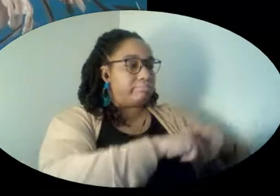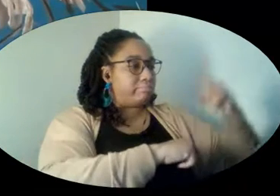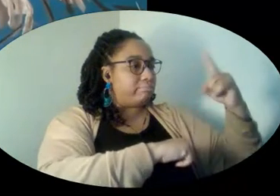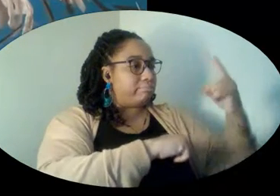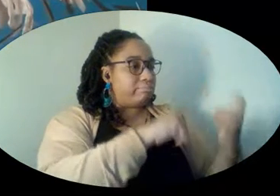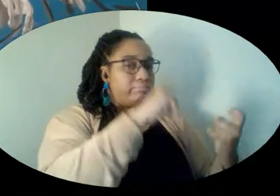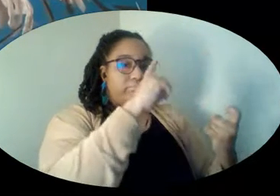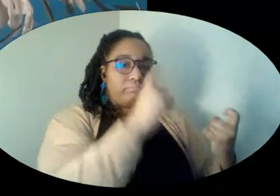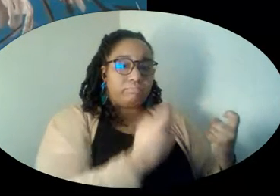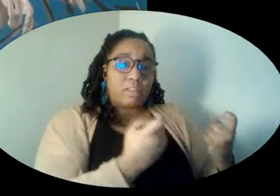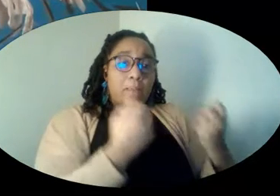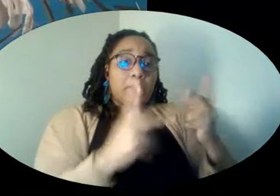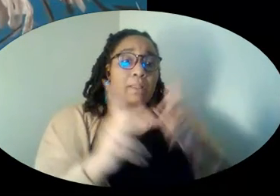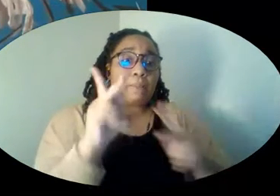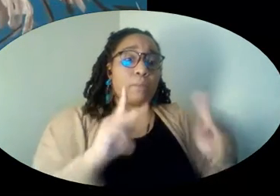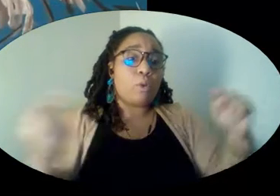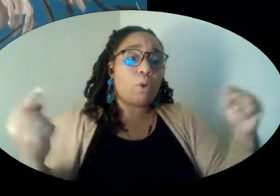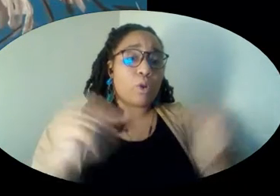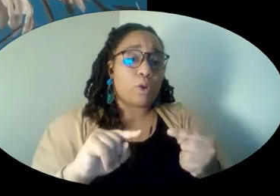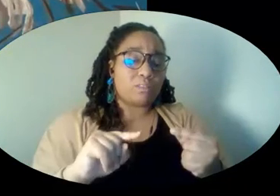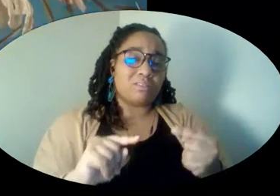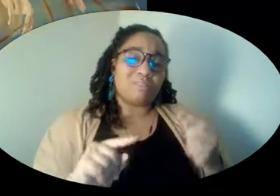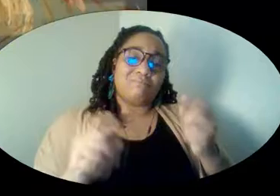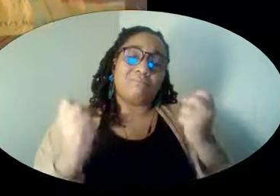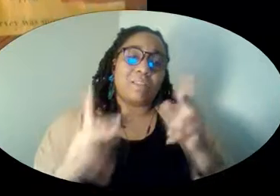people were hurt. Many lives were lost.